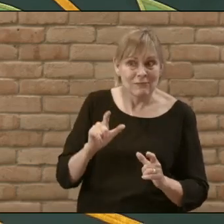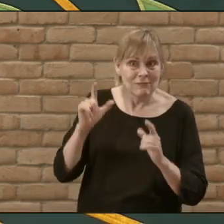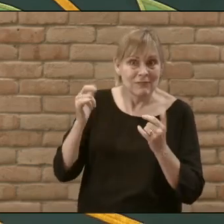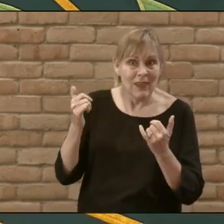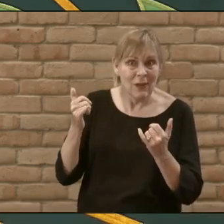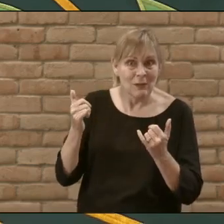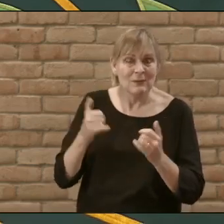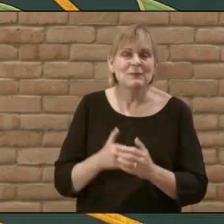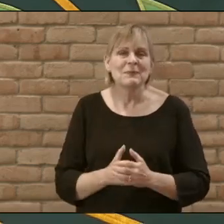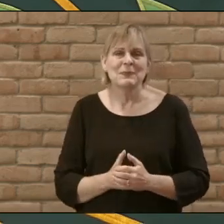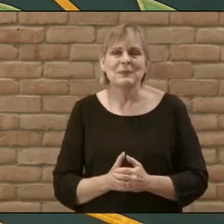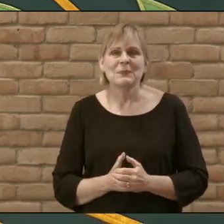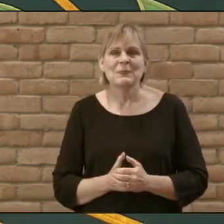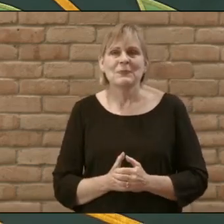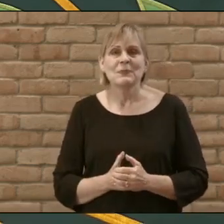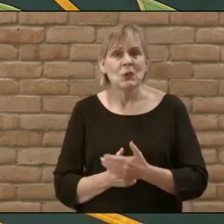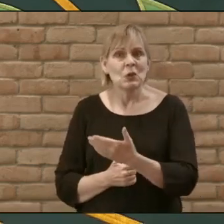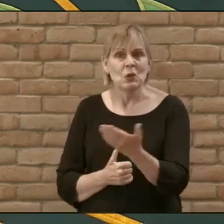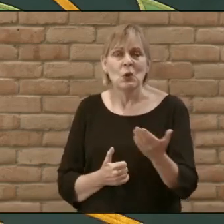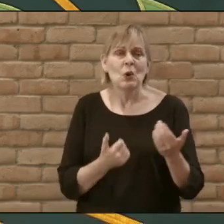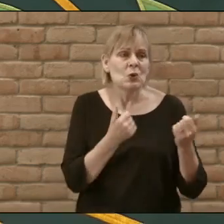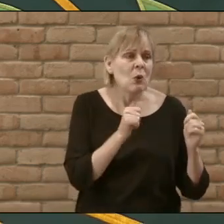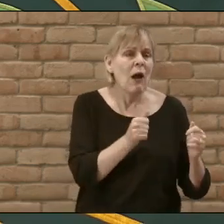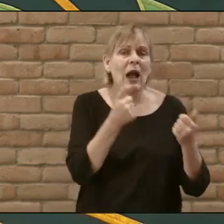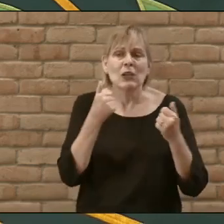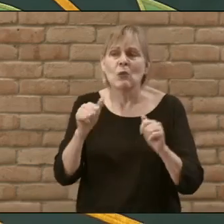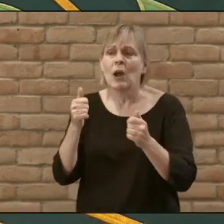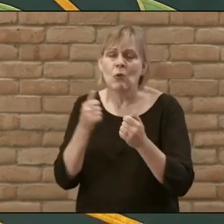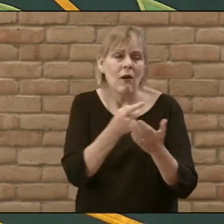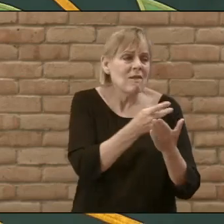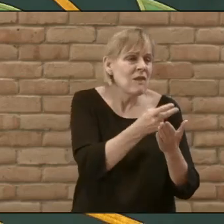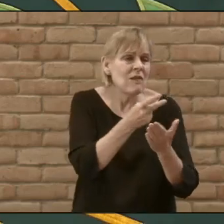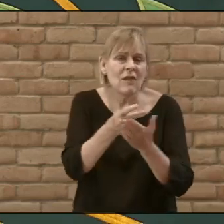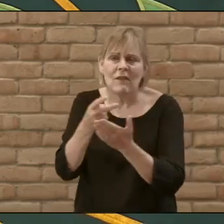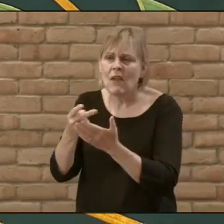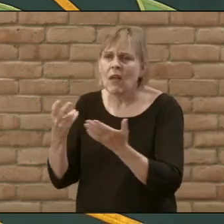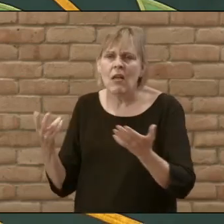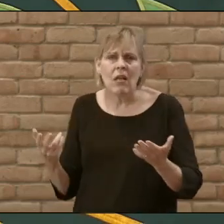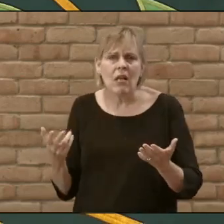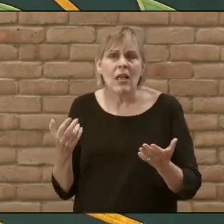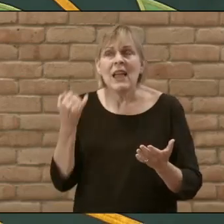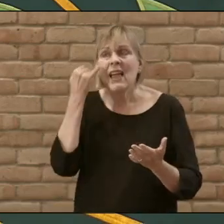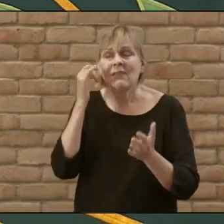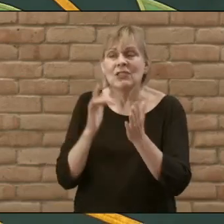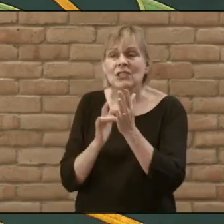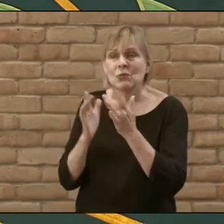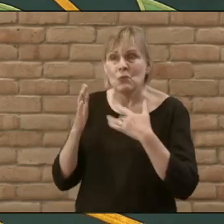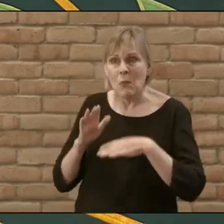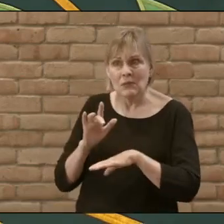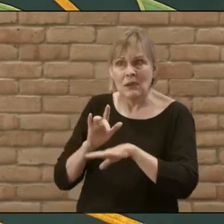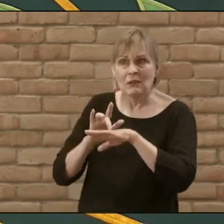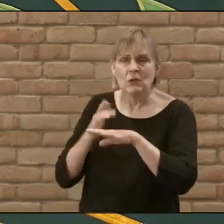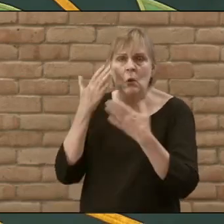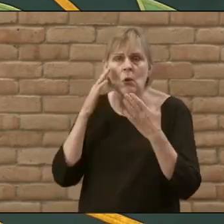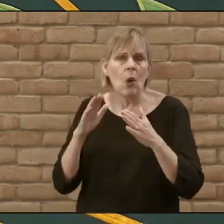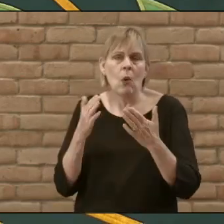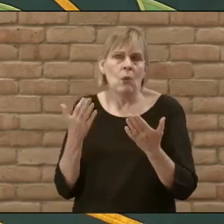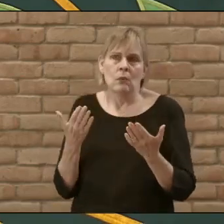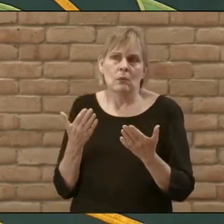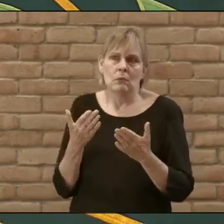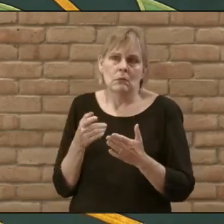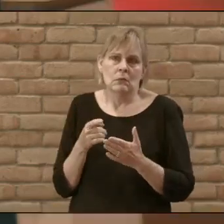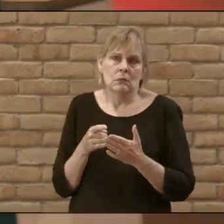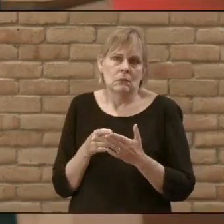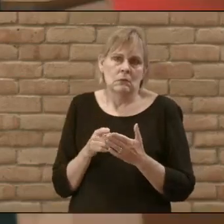because you've tried everything else and you think that merely touching Jesus robe you don't really know him but you've heard of him